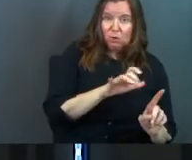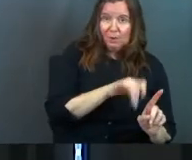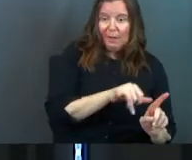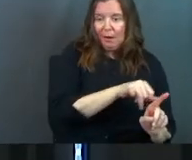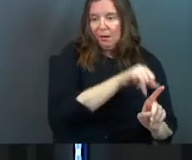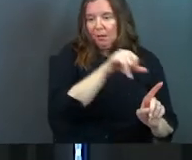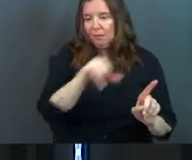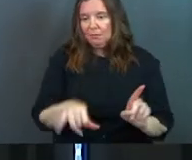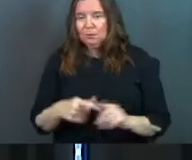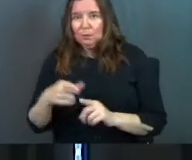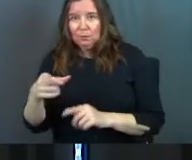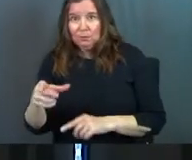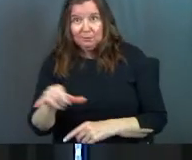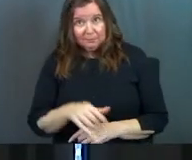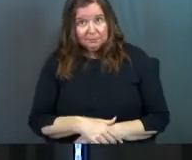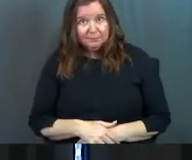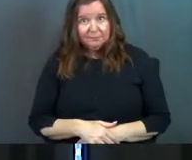Amen?